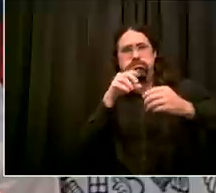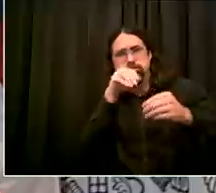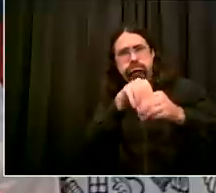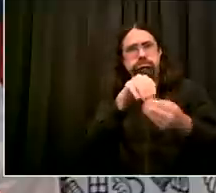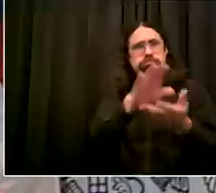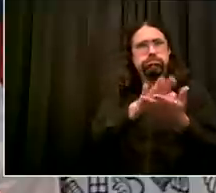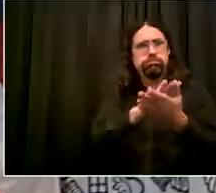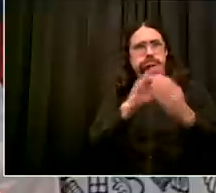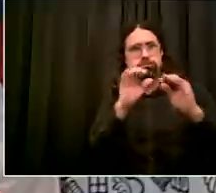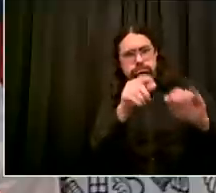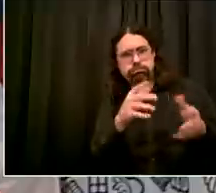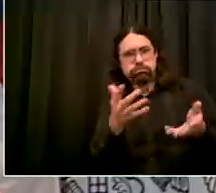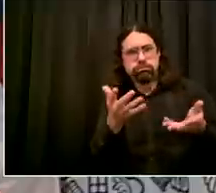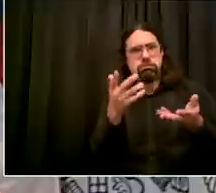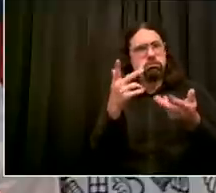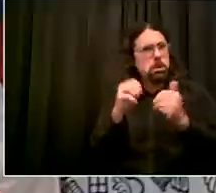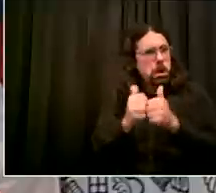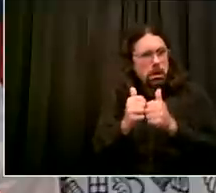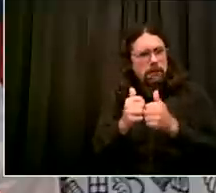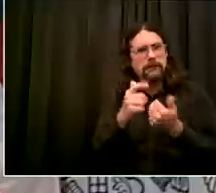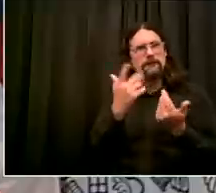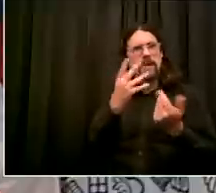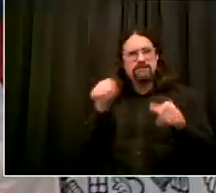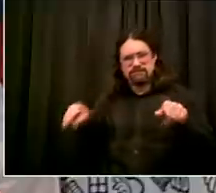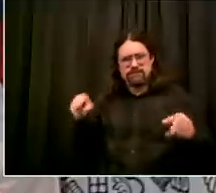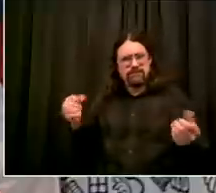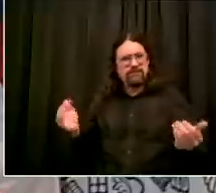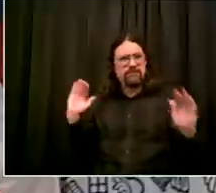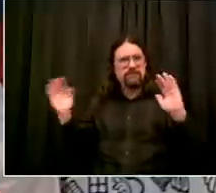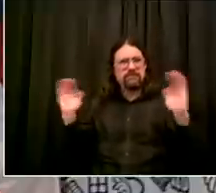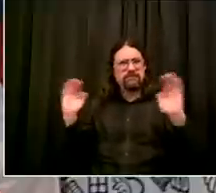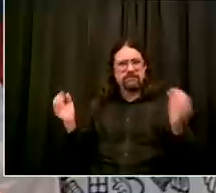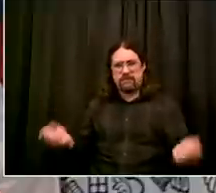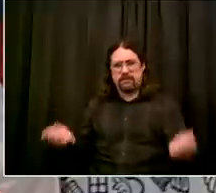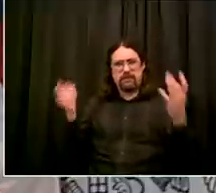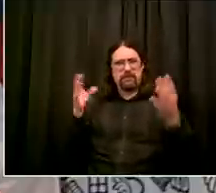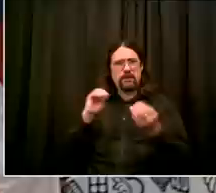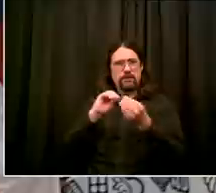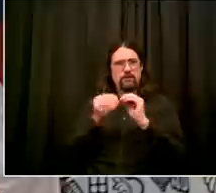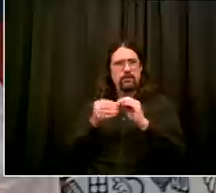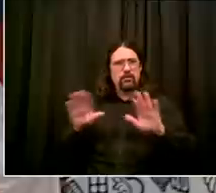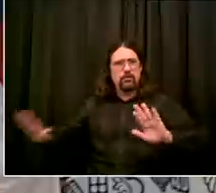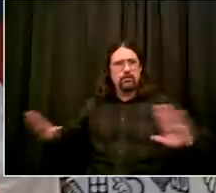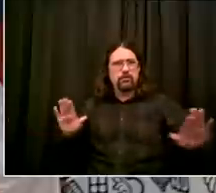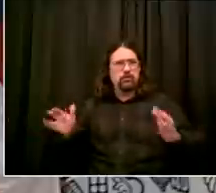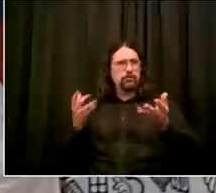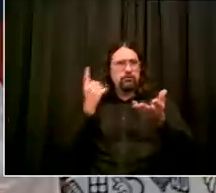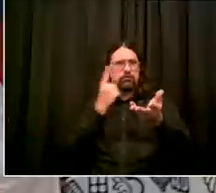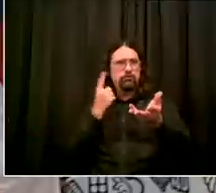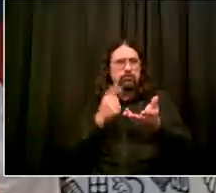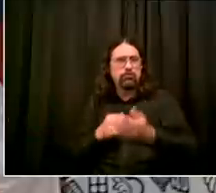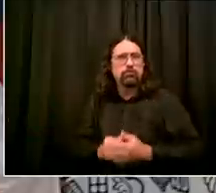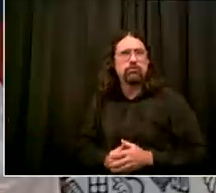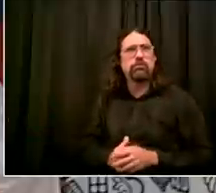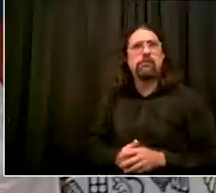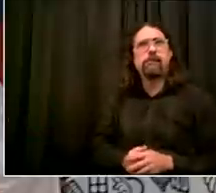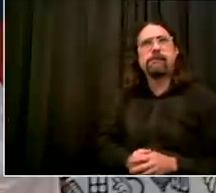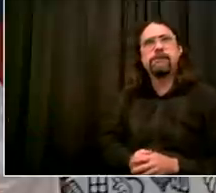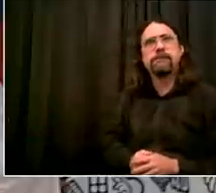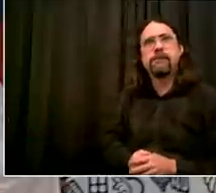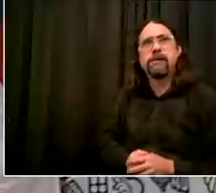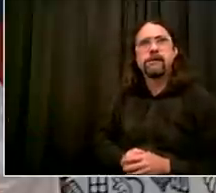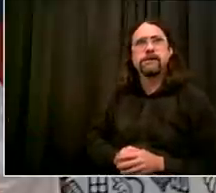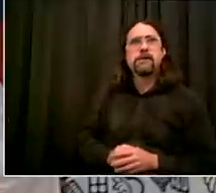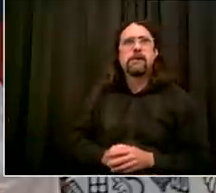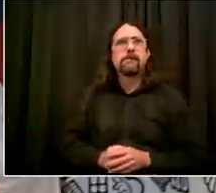48 hours specific numbers but what i've seen previously is it was pretty steady uh over the last week or two there